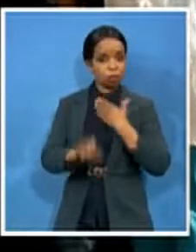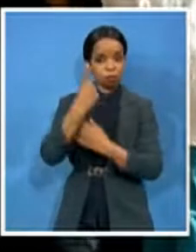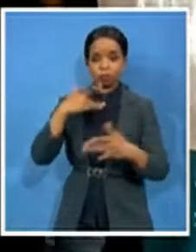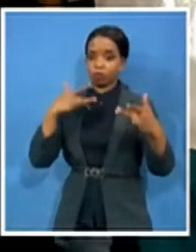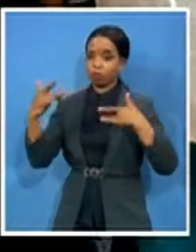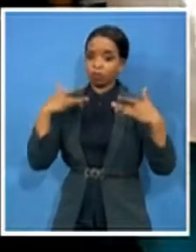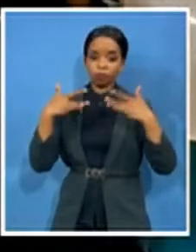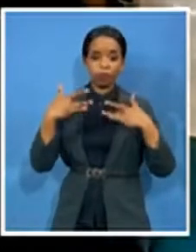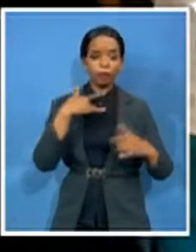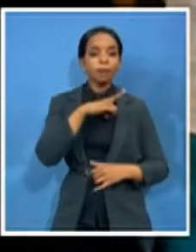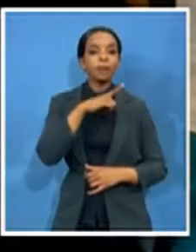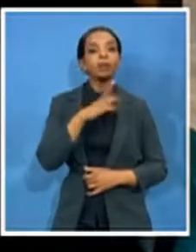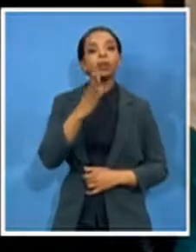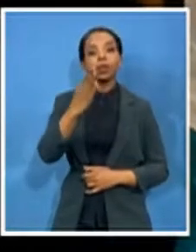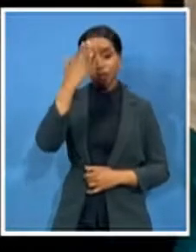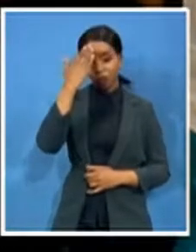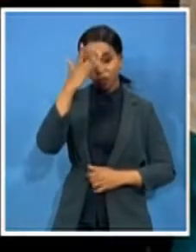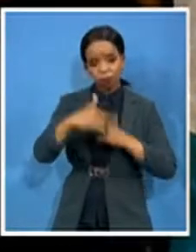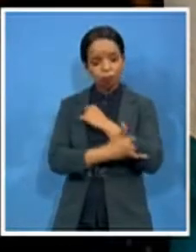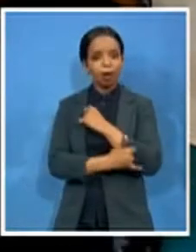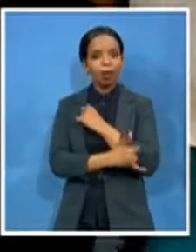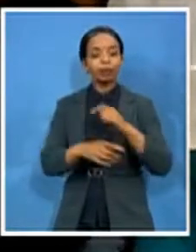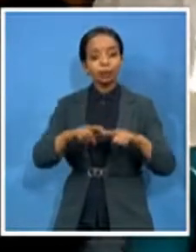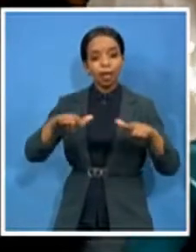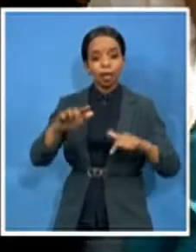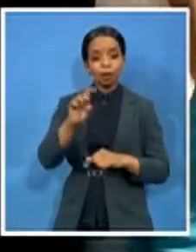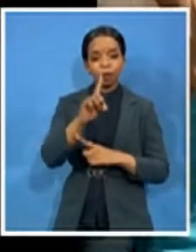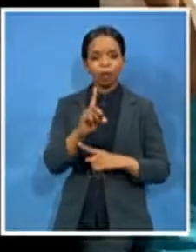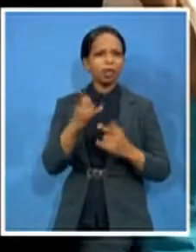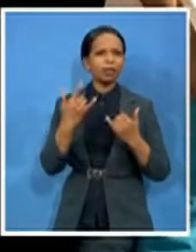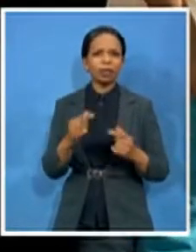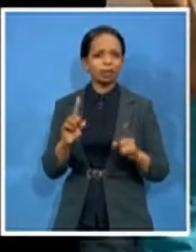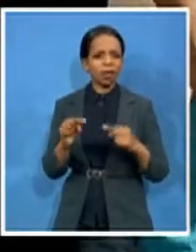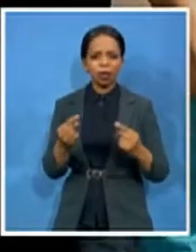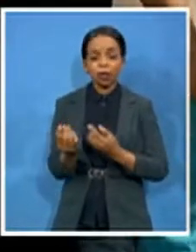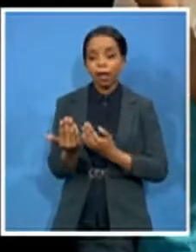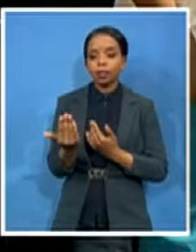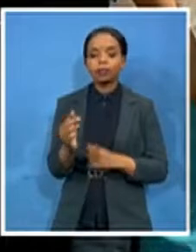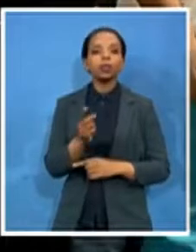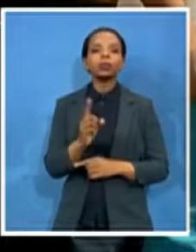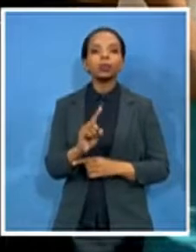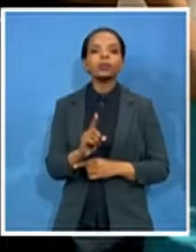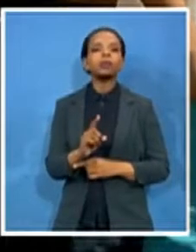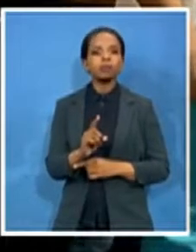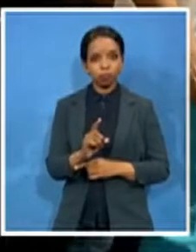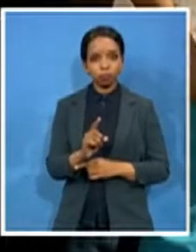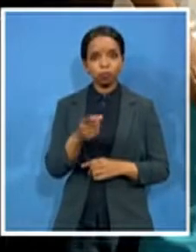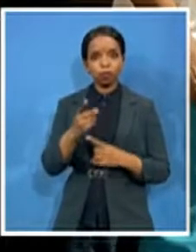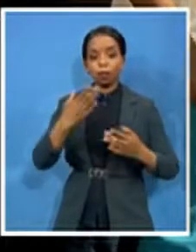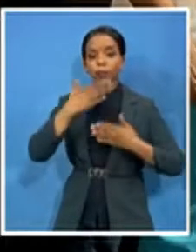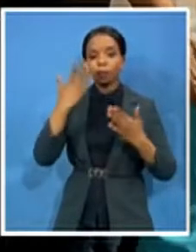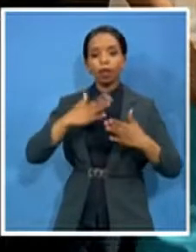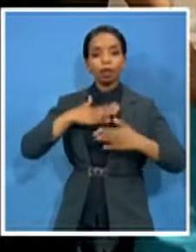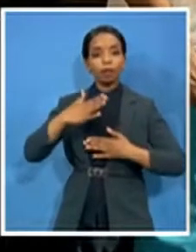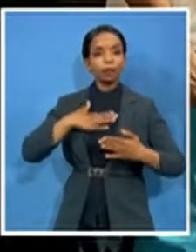one cannot expect at this time to have issues of lack of ventilation perhaps at closed offices one